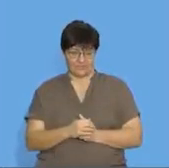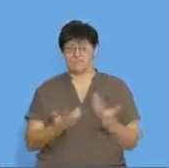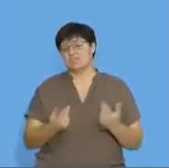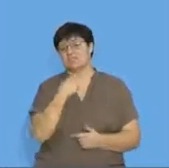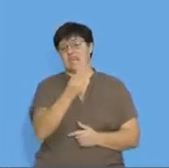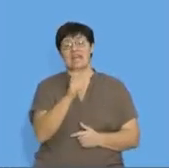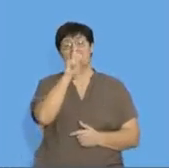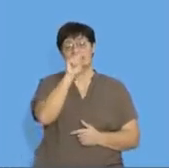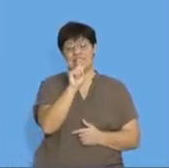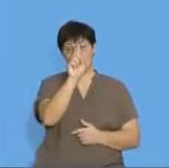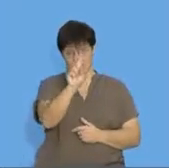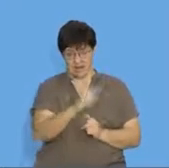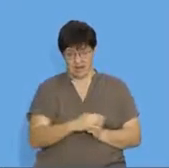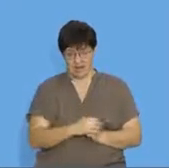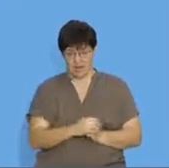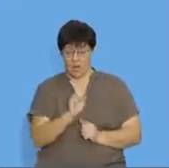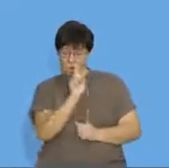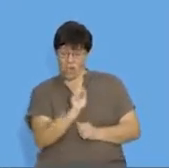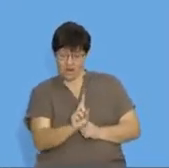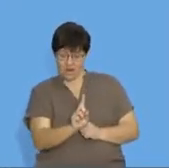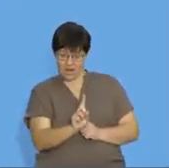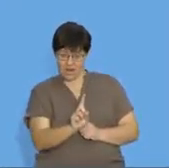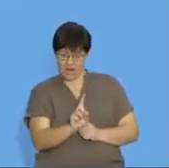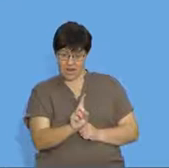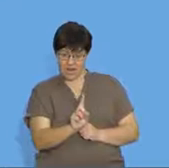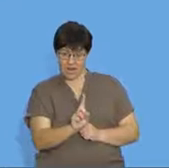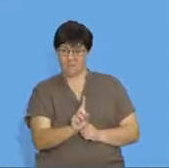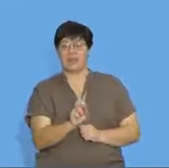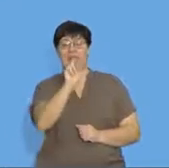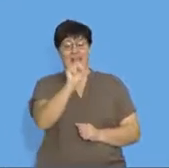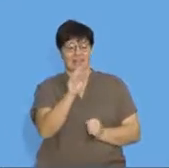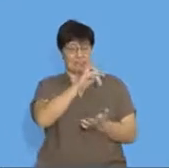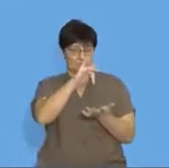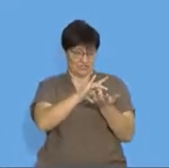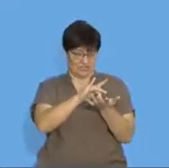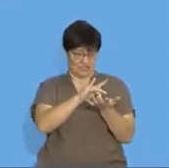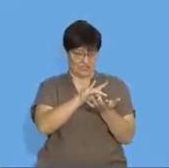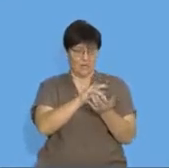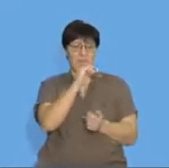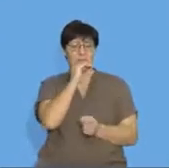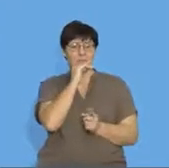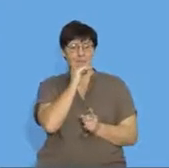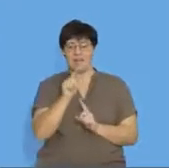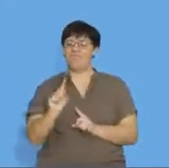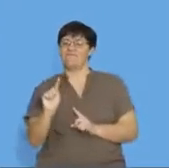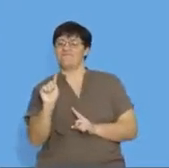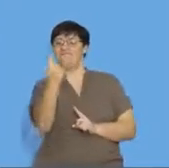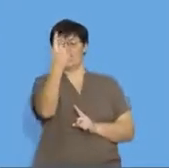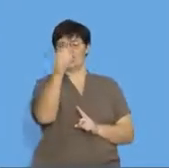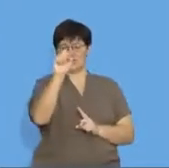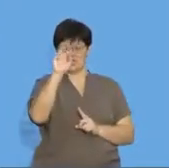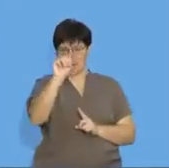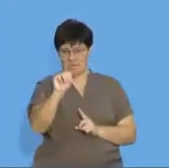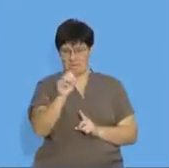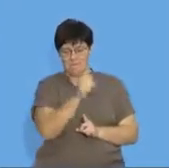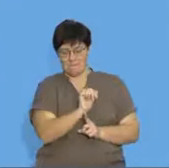T1, and we can see here that 1 is in the nth position, that means that it's the first term